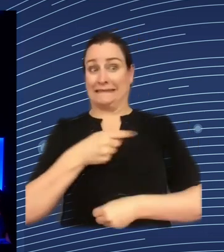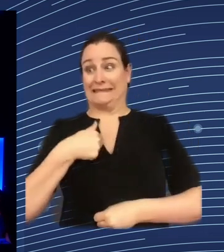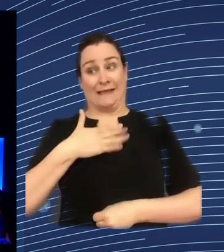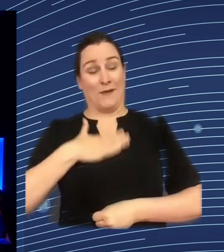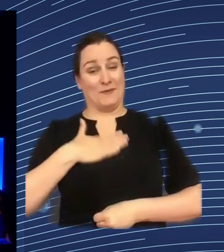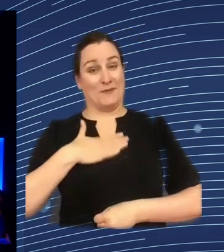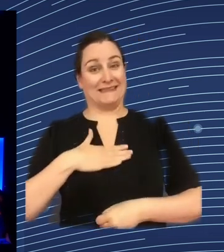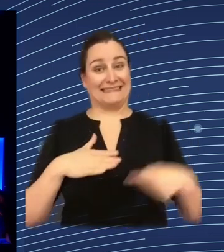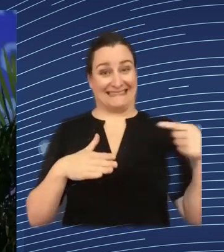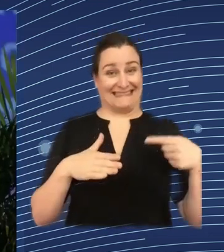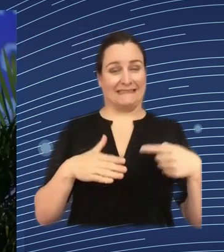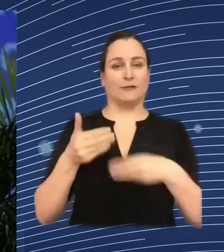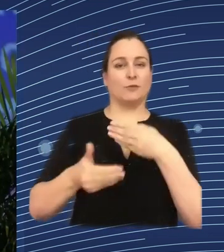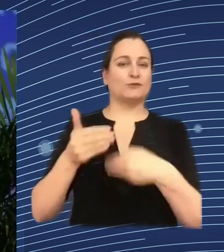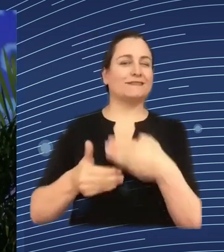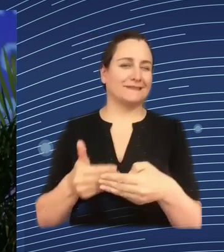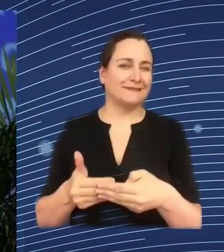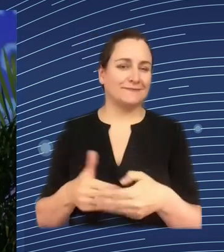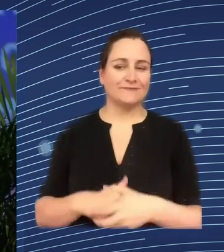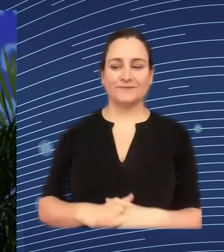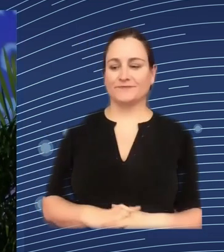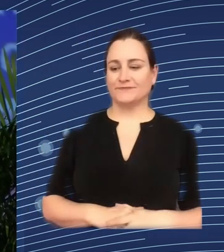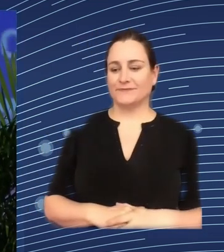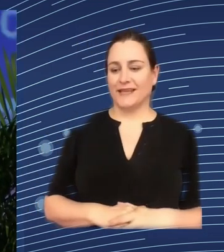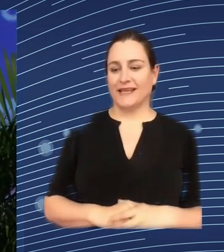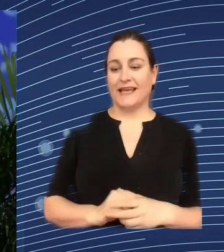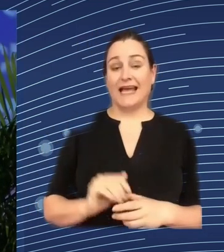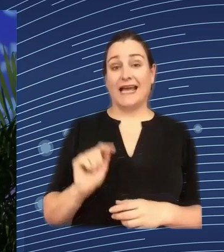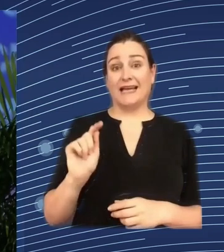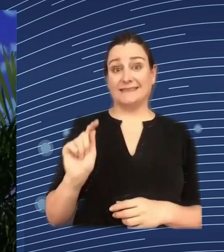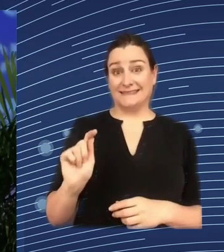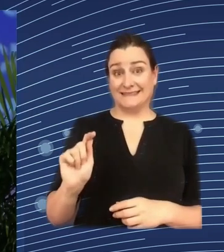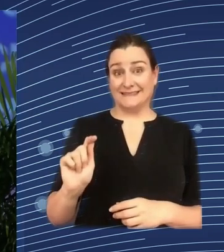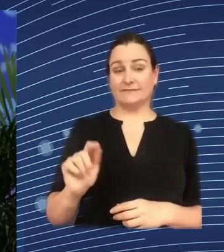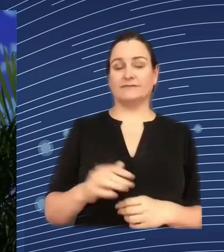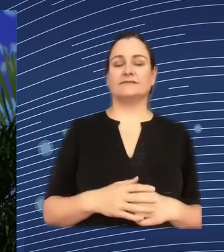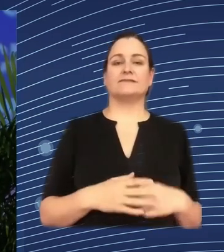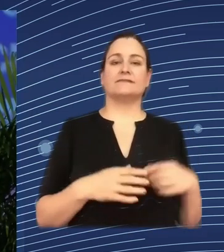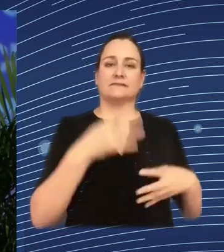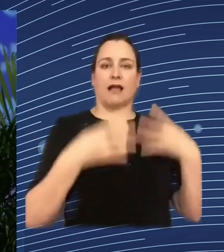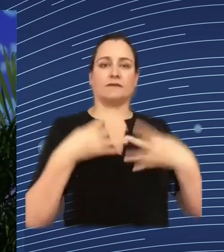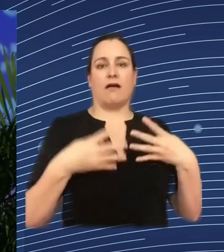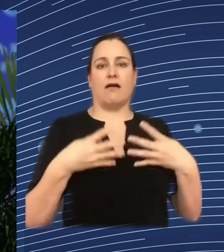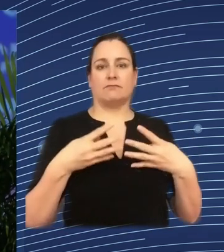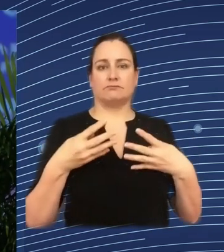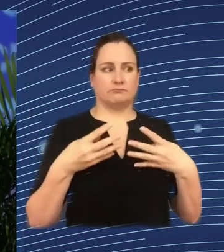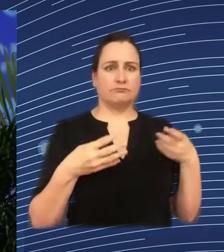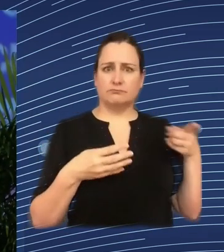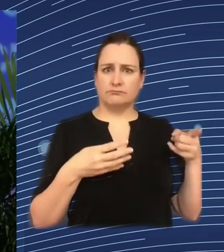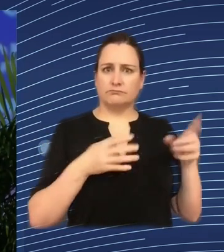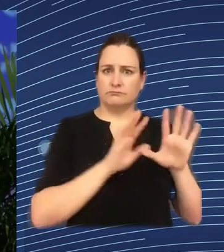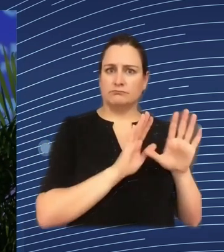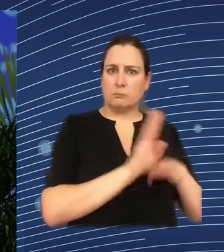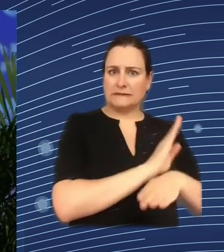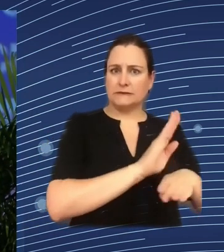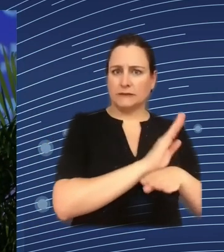the recruitment process and companies already collect data during the recruitment process what what can they do with this data